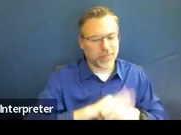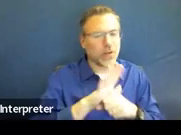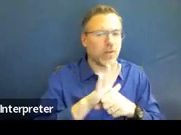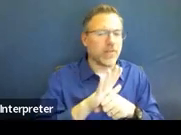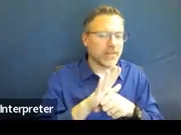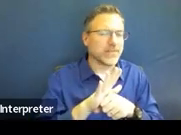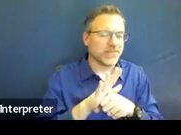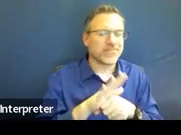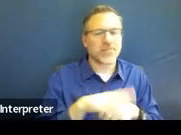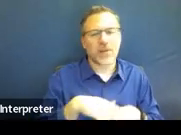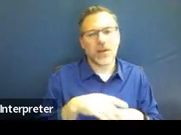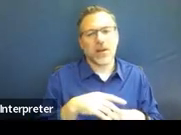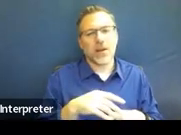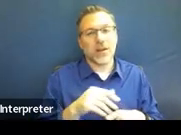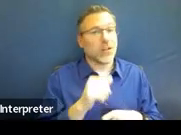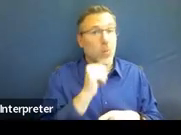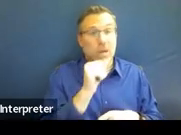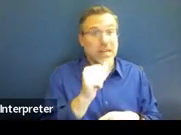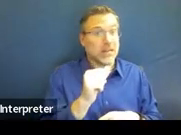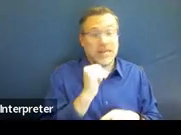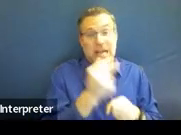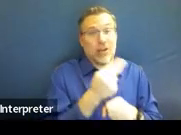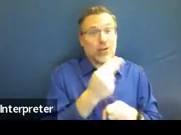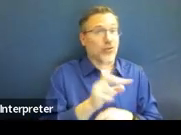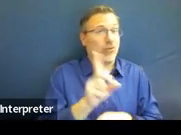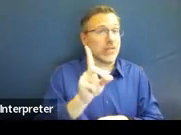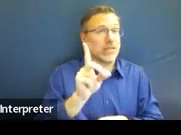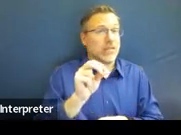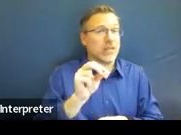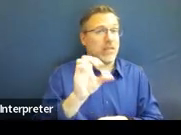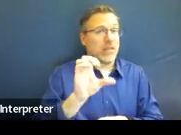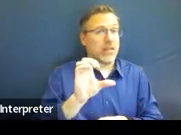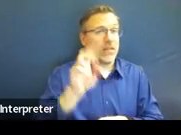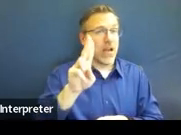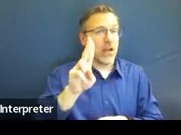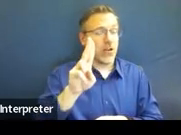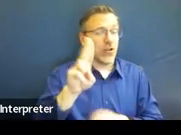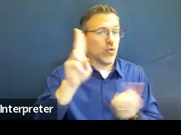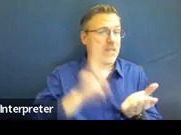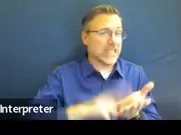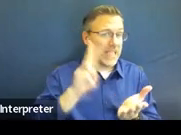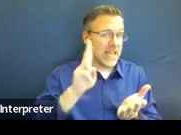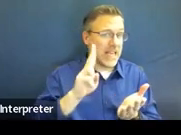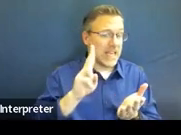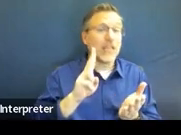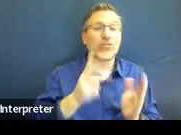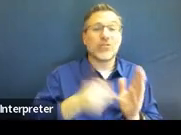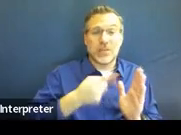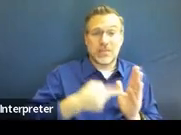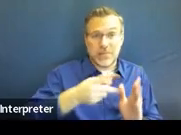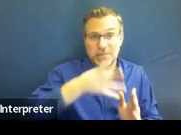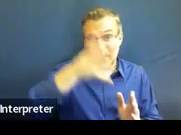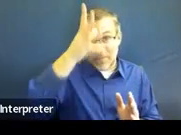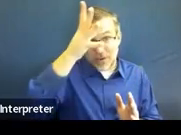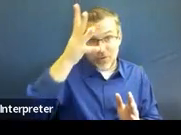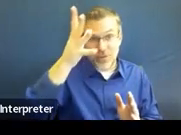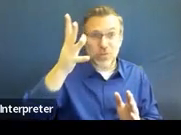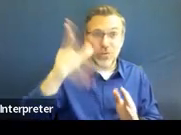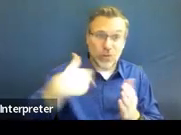would have, and we didn't have DocuSign. So we would just have to get the parent to sign it when they came into the school after the meeting.